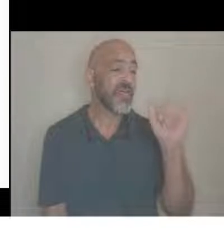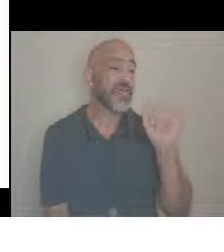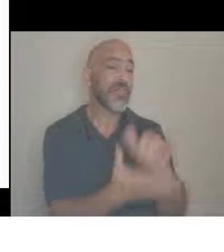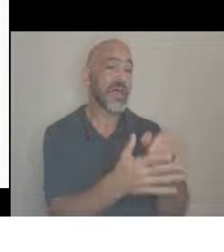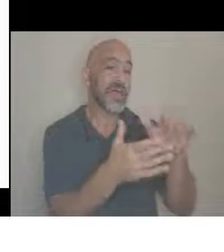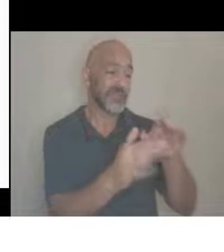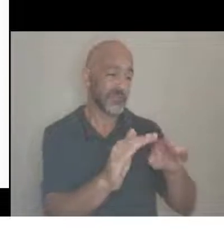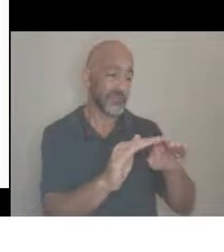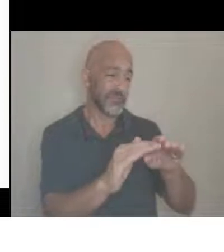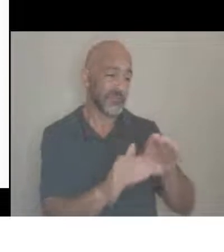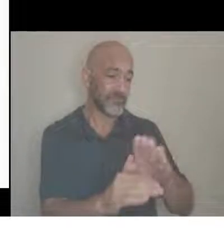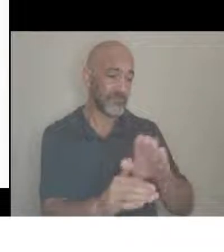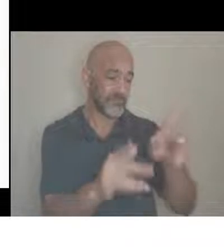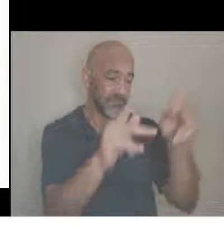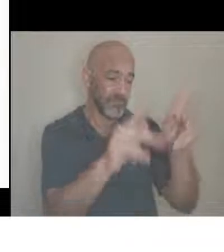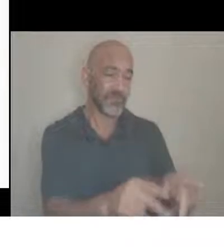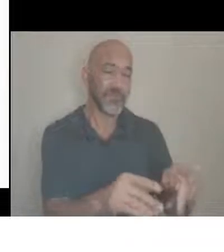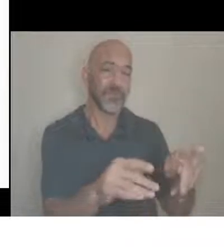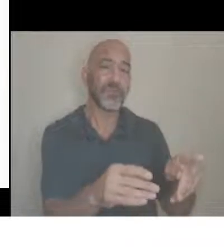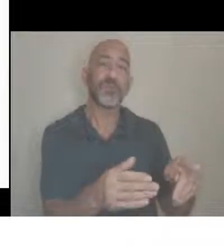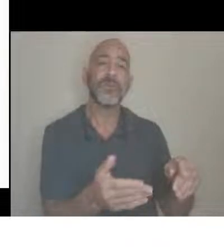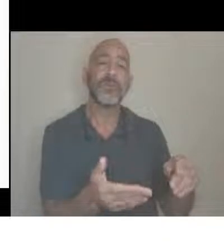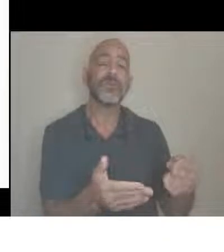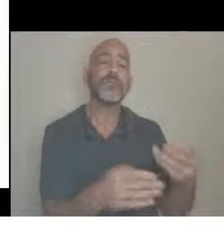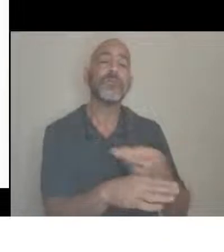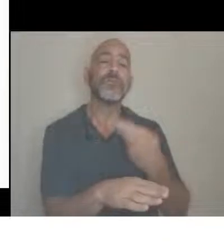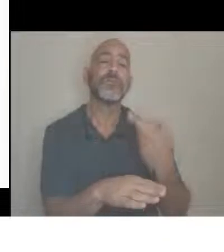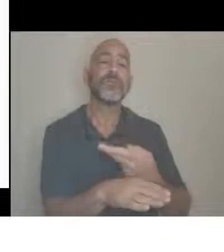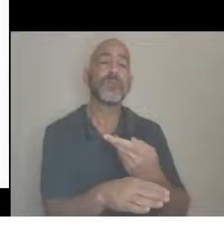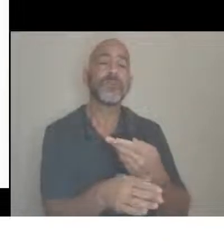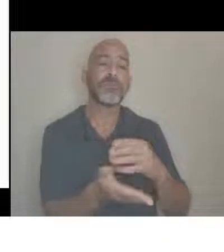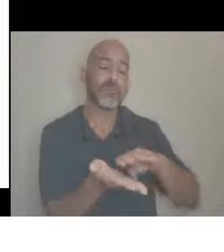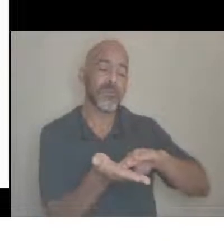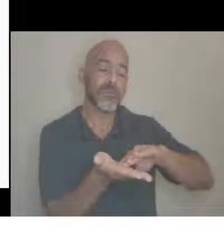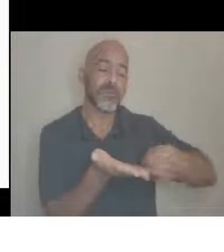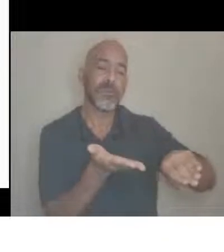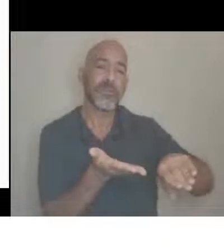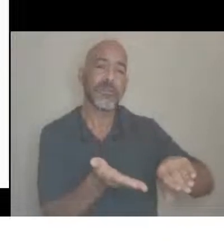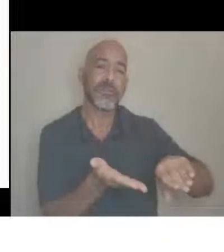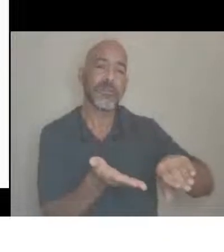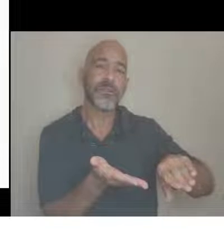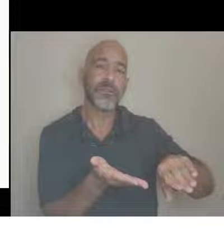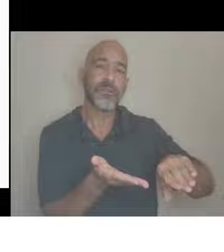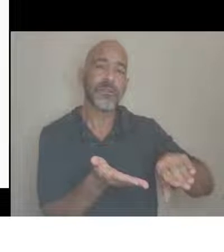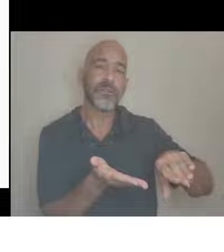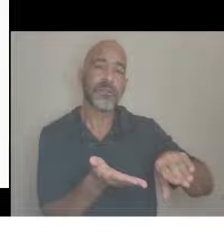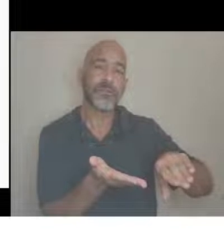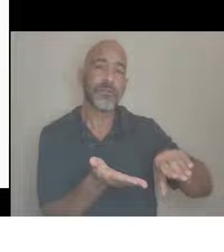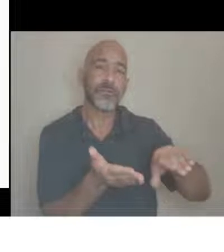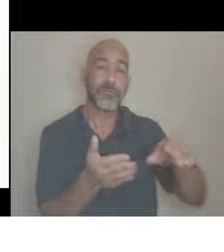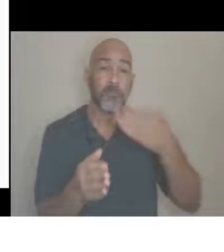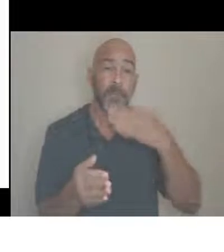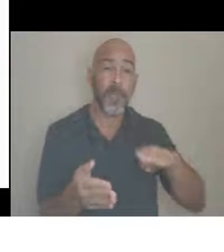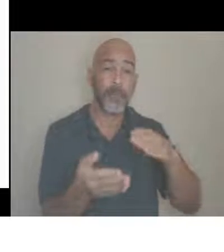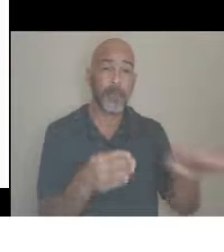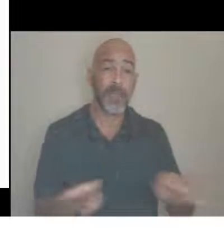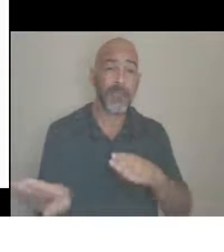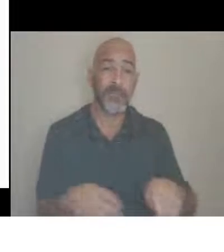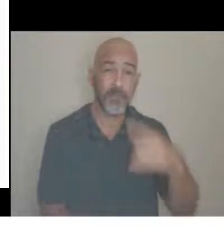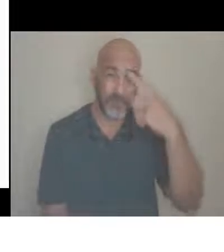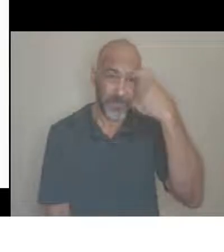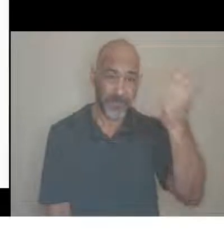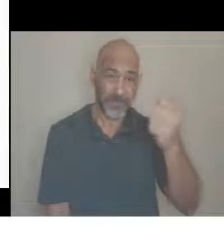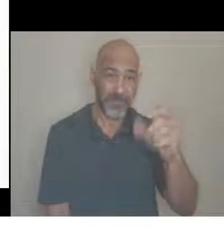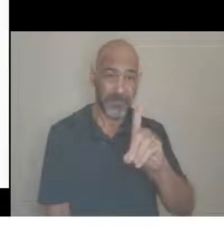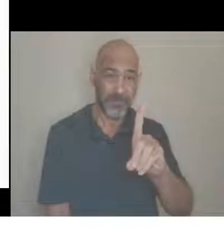yeah, that it's not that it's it's really yeah, who,